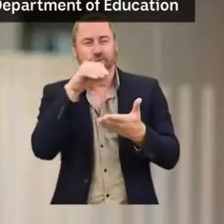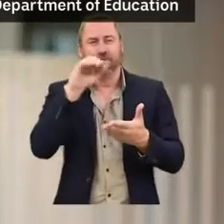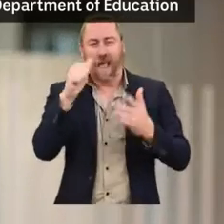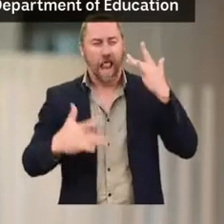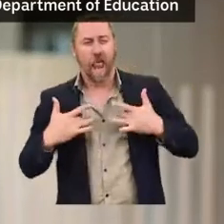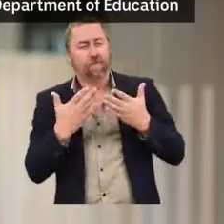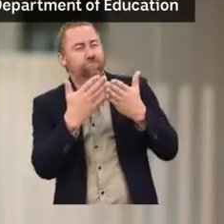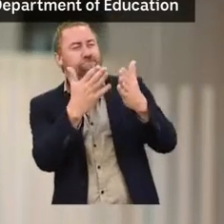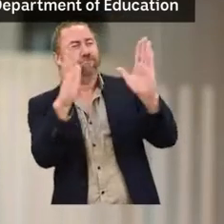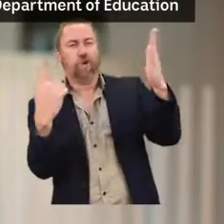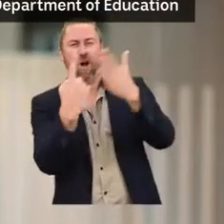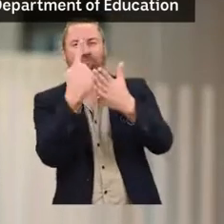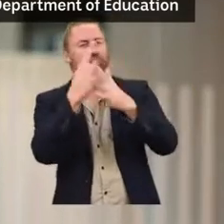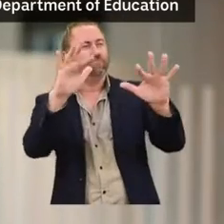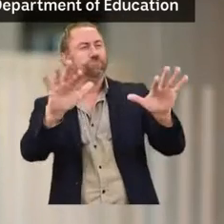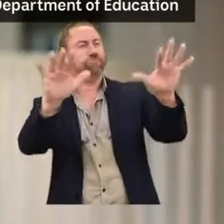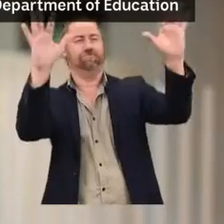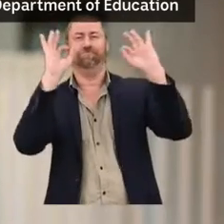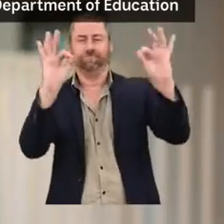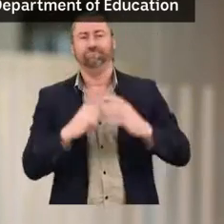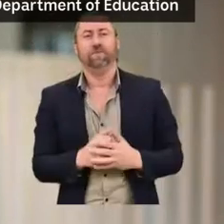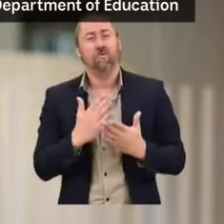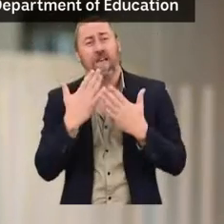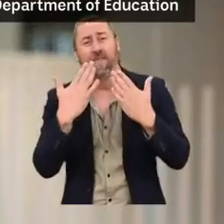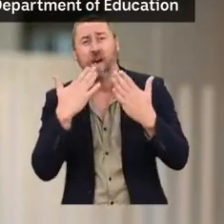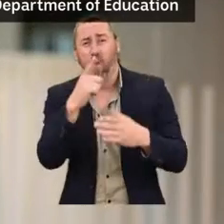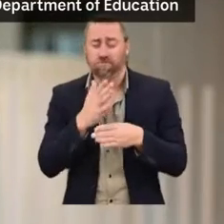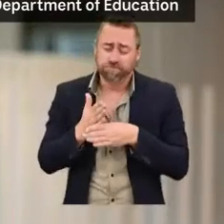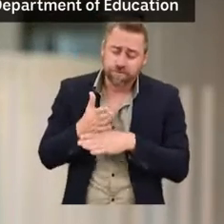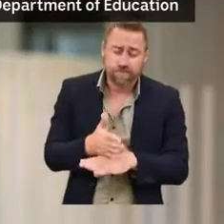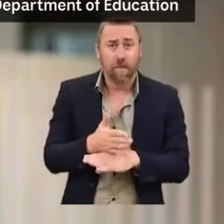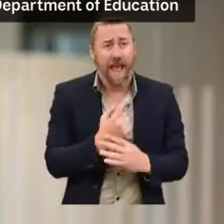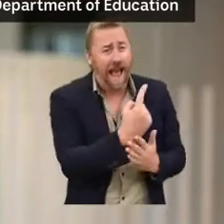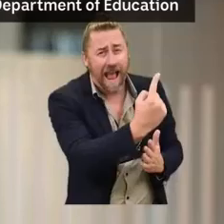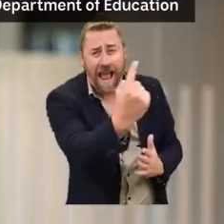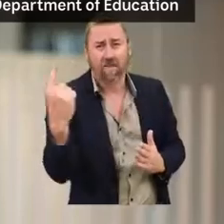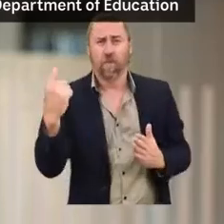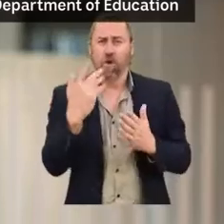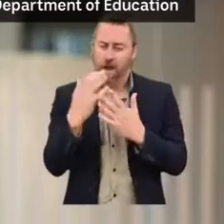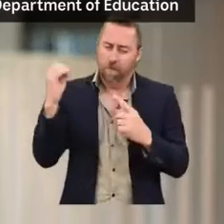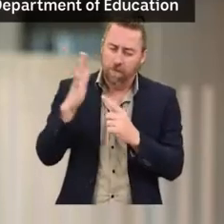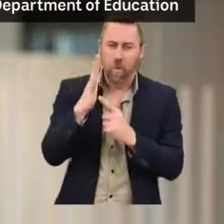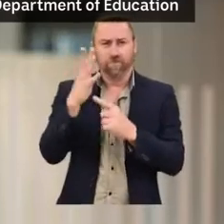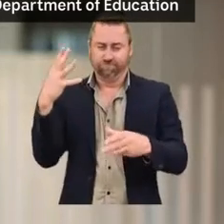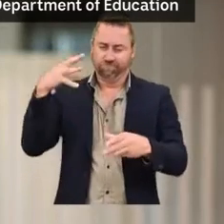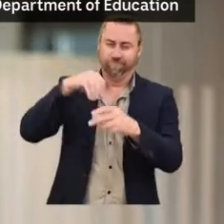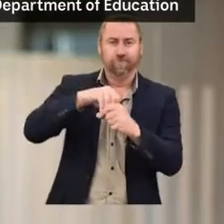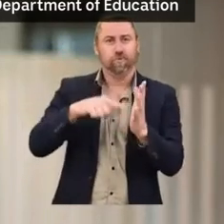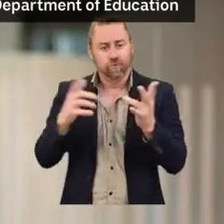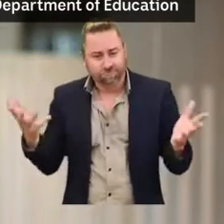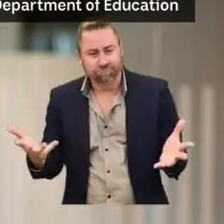life opportunities. And to everyone, thanks again for your efforts. Each one of you plays an important part in supporting